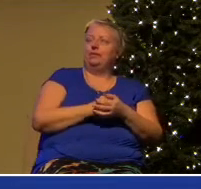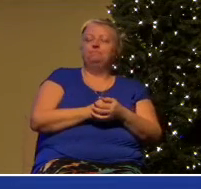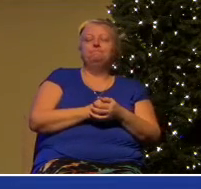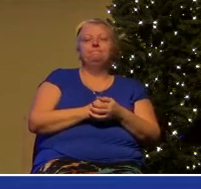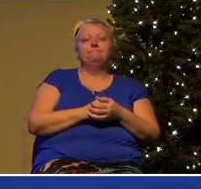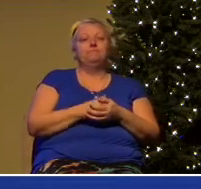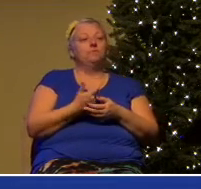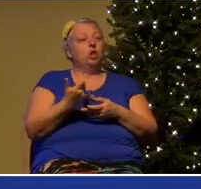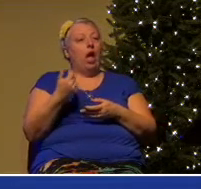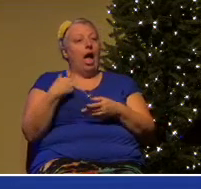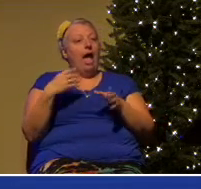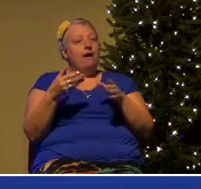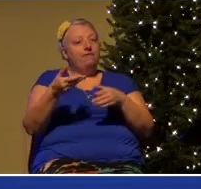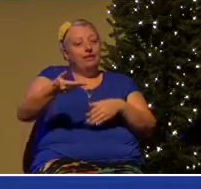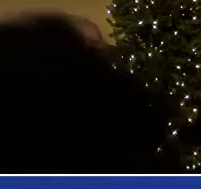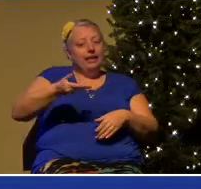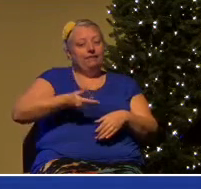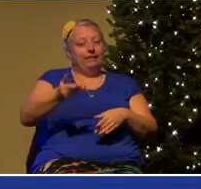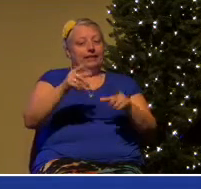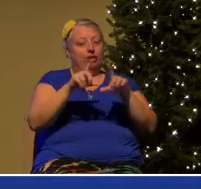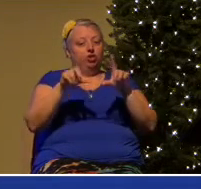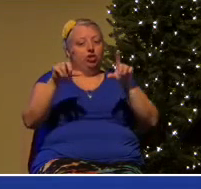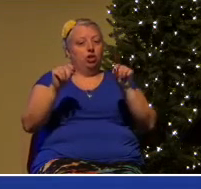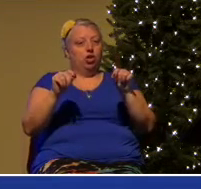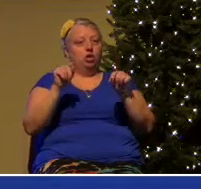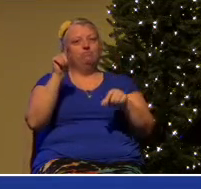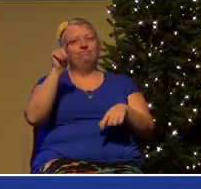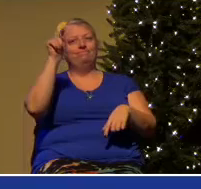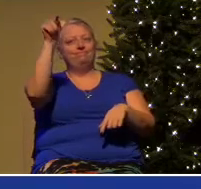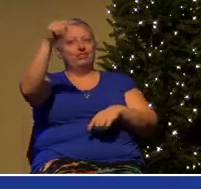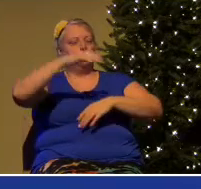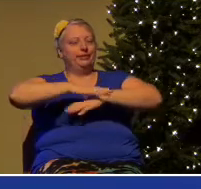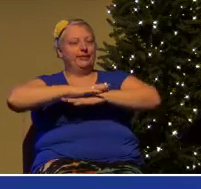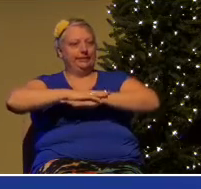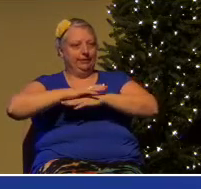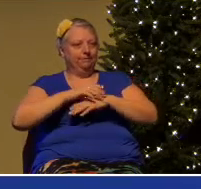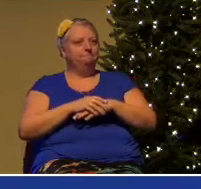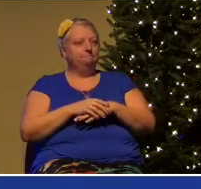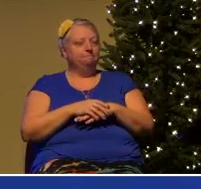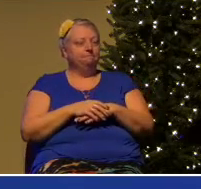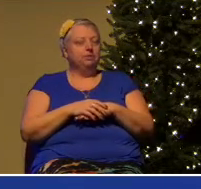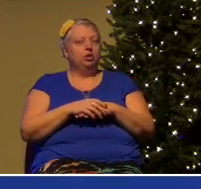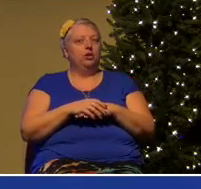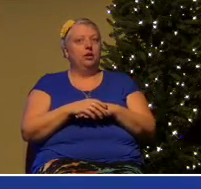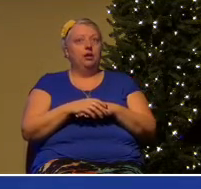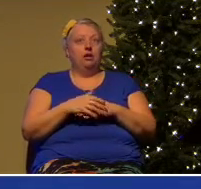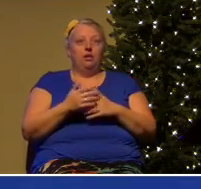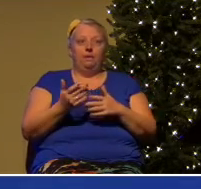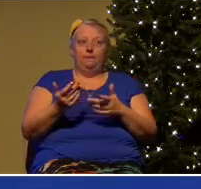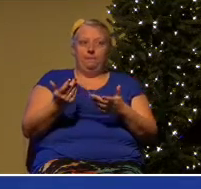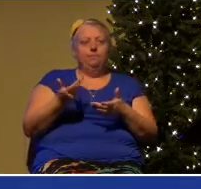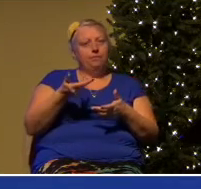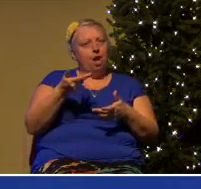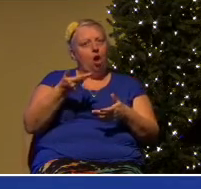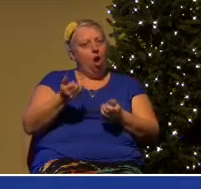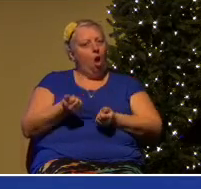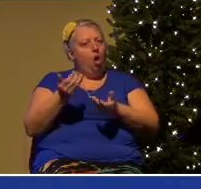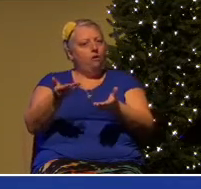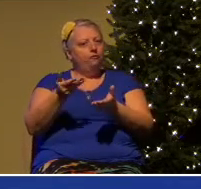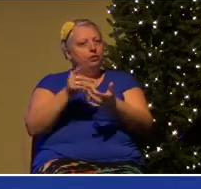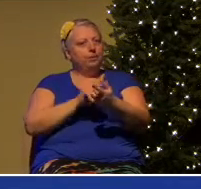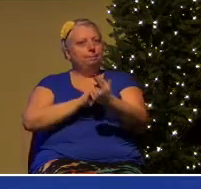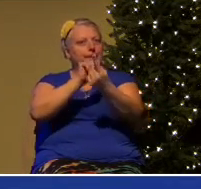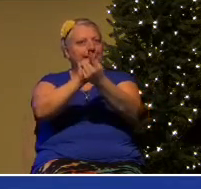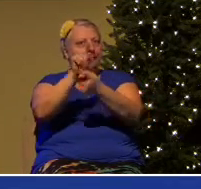offer to meet people somewhere it's very intimidating to walk into places that you don't know